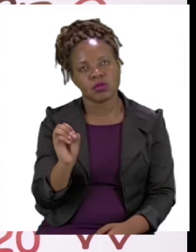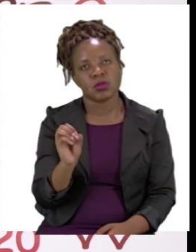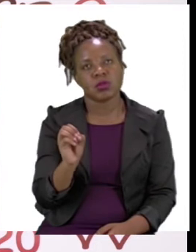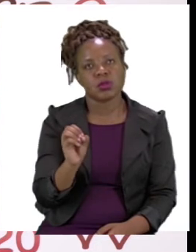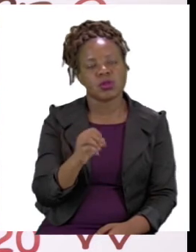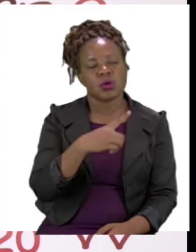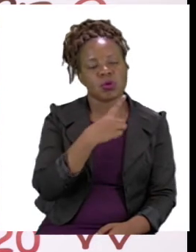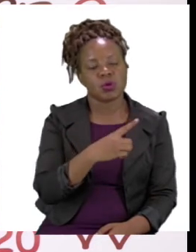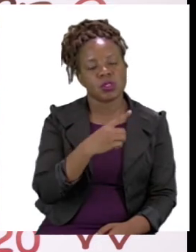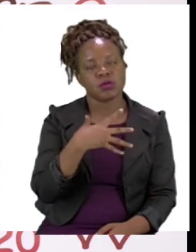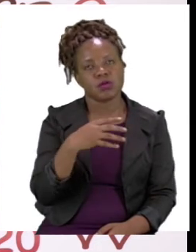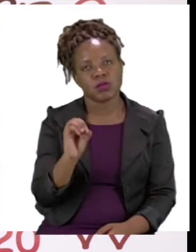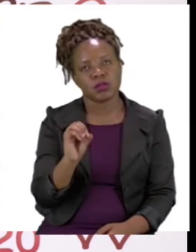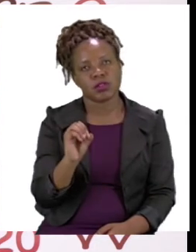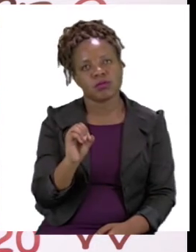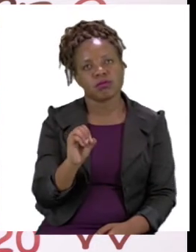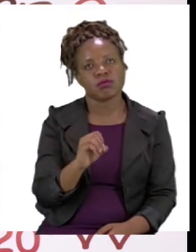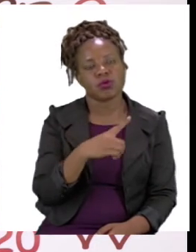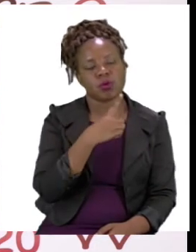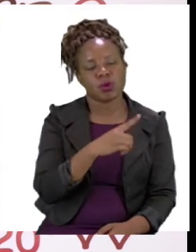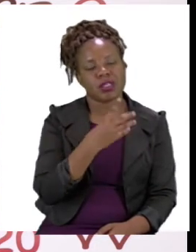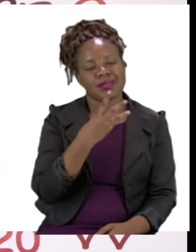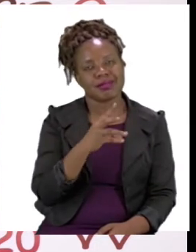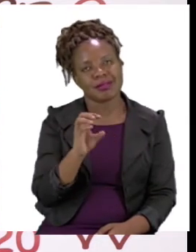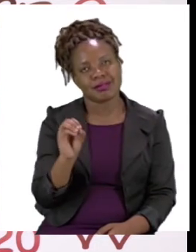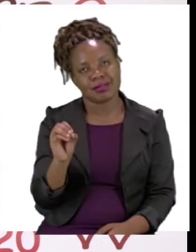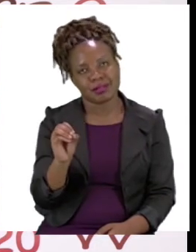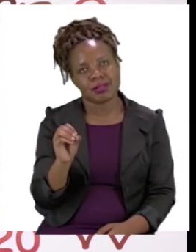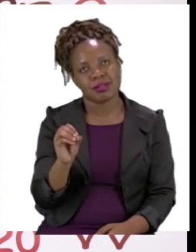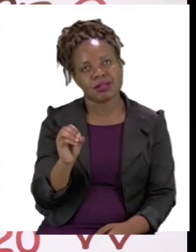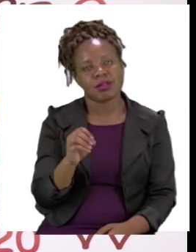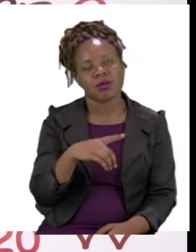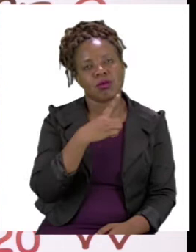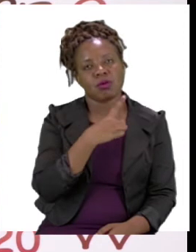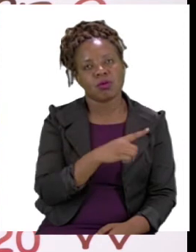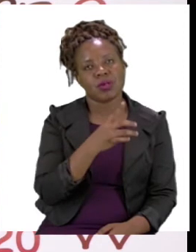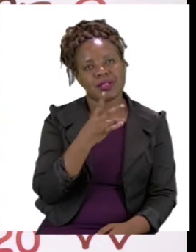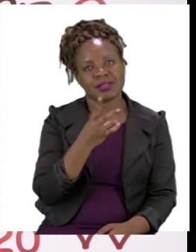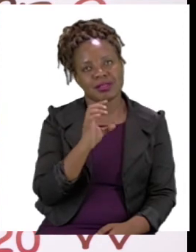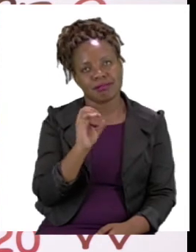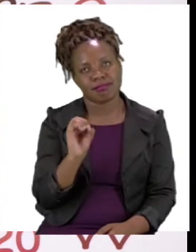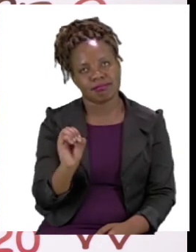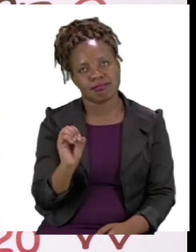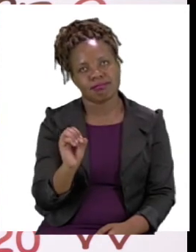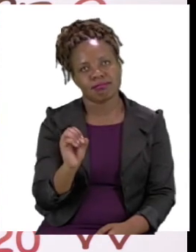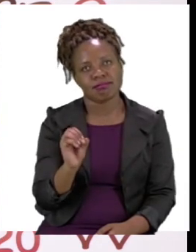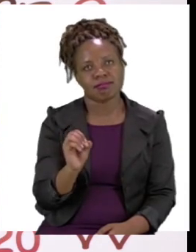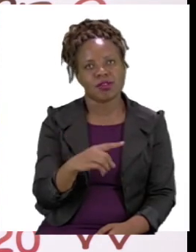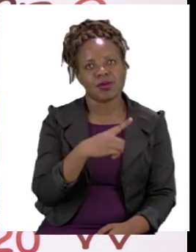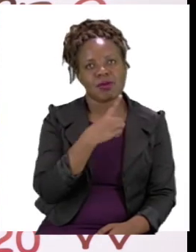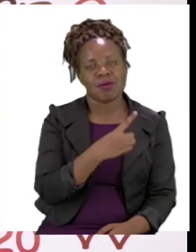150, 160, 170,